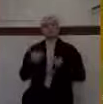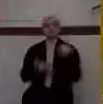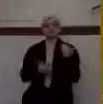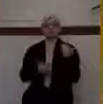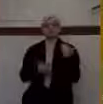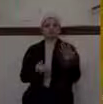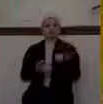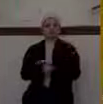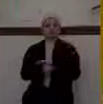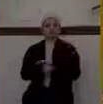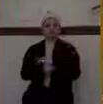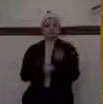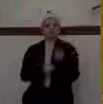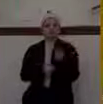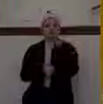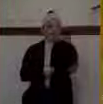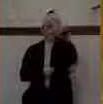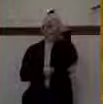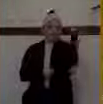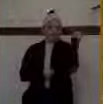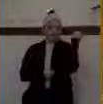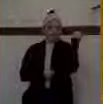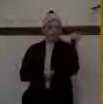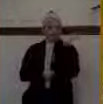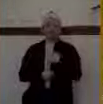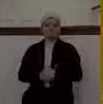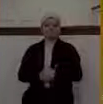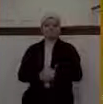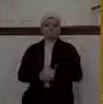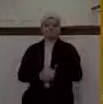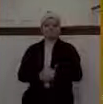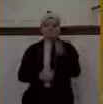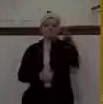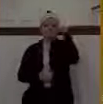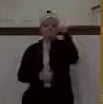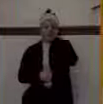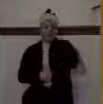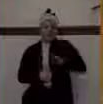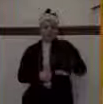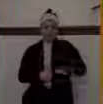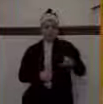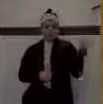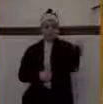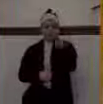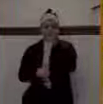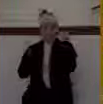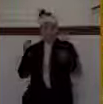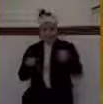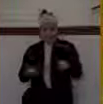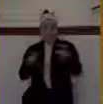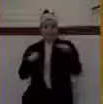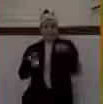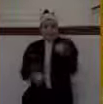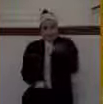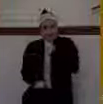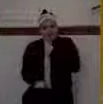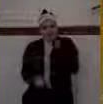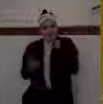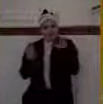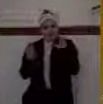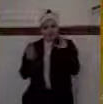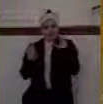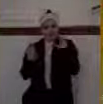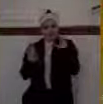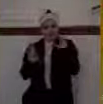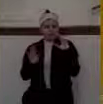or forget about it. You know, Christians can be self-deceived. Did you know that? It's the nature of human nature. You know what the Bible